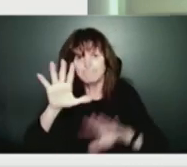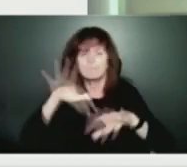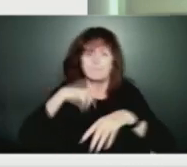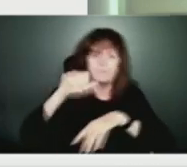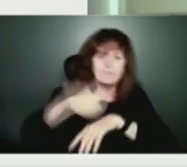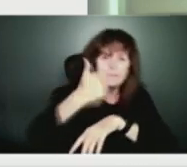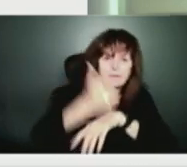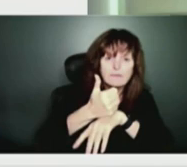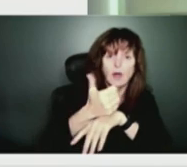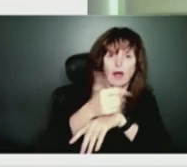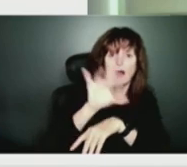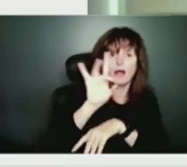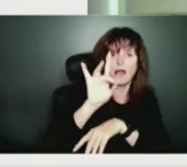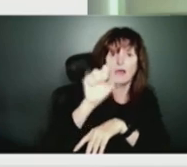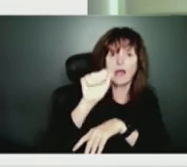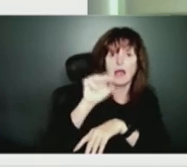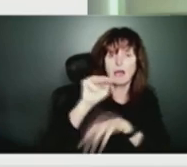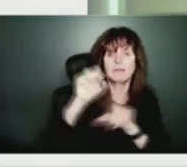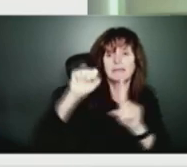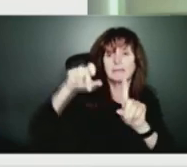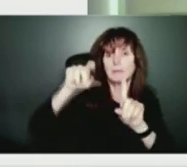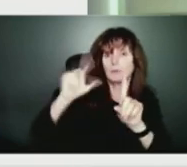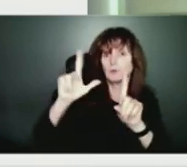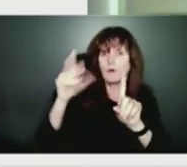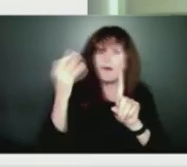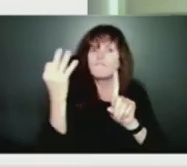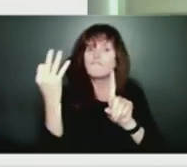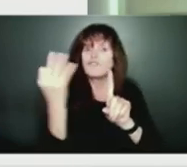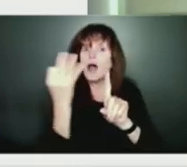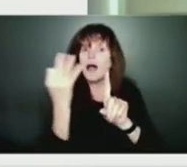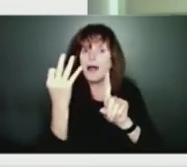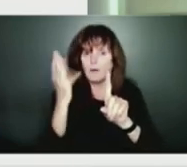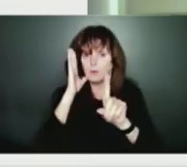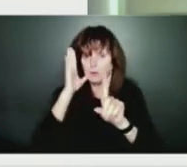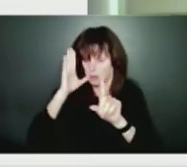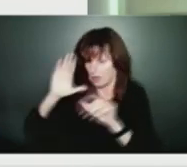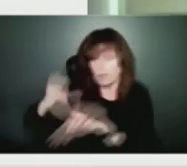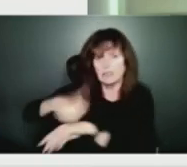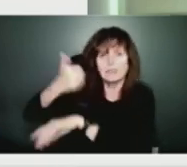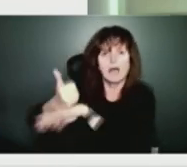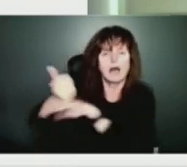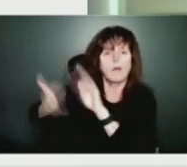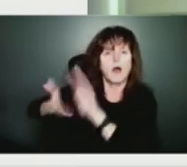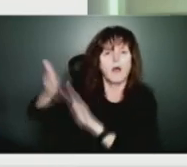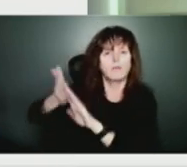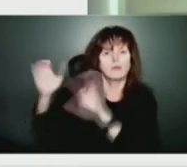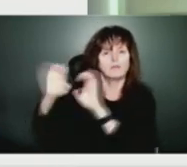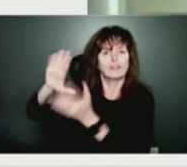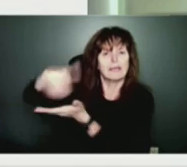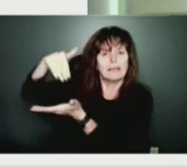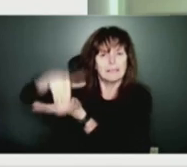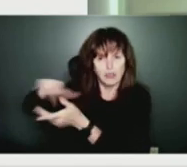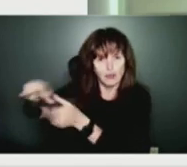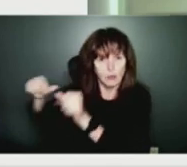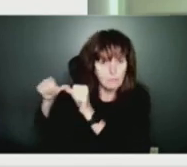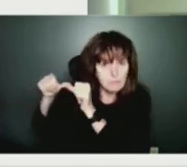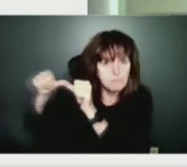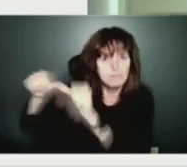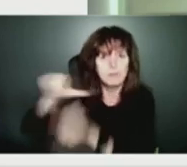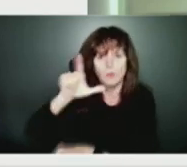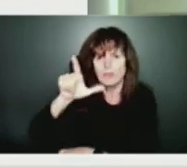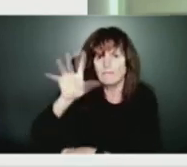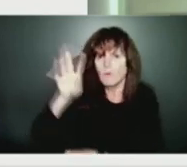23rd, and we'll be operating 24-7 until the situation has been resolved and the storm has passed. So